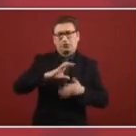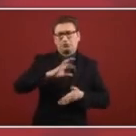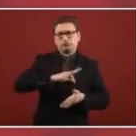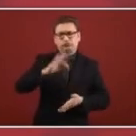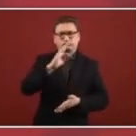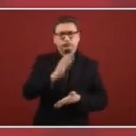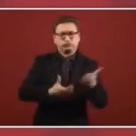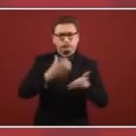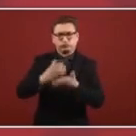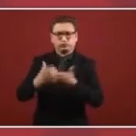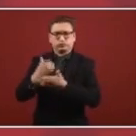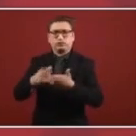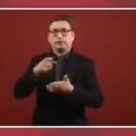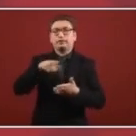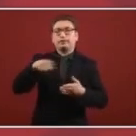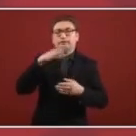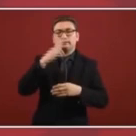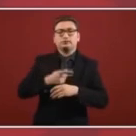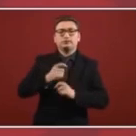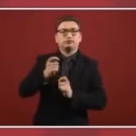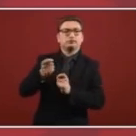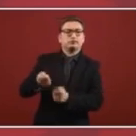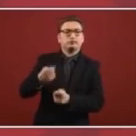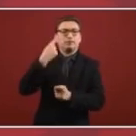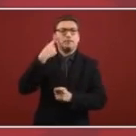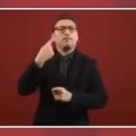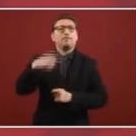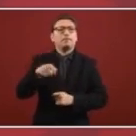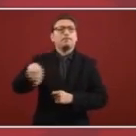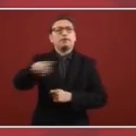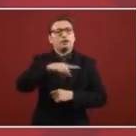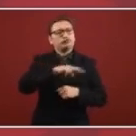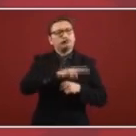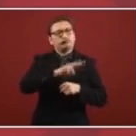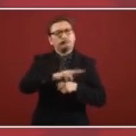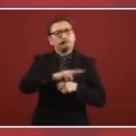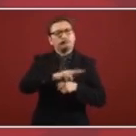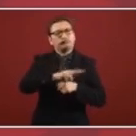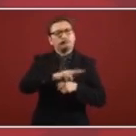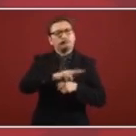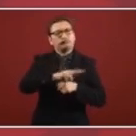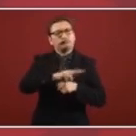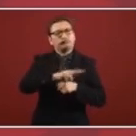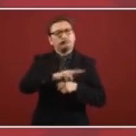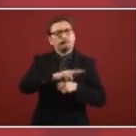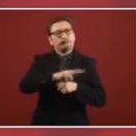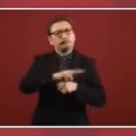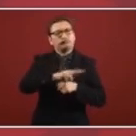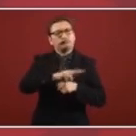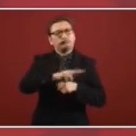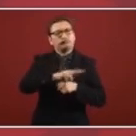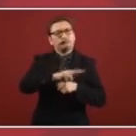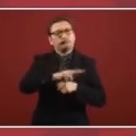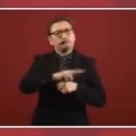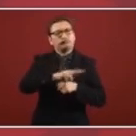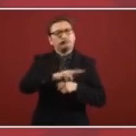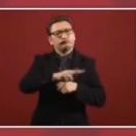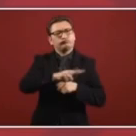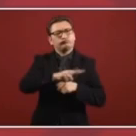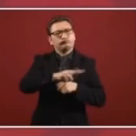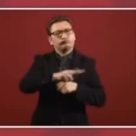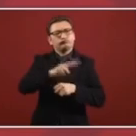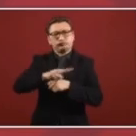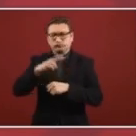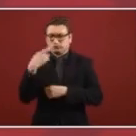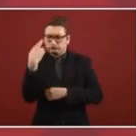that they can evaluate how things